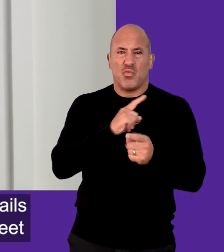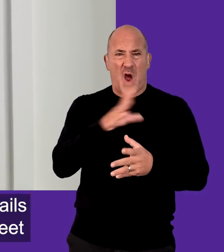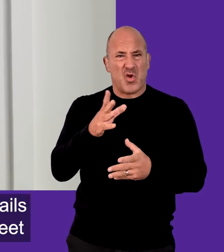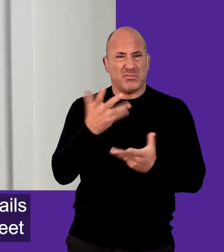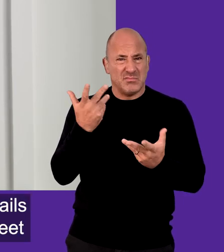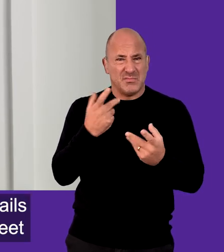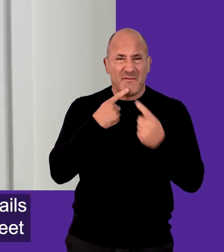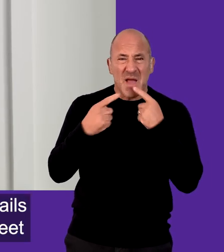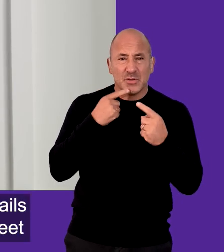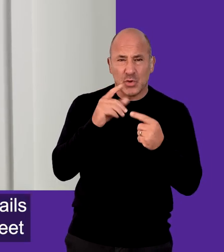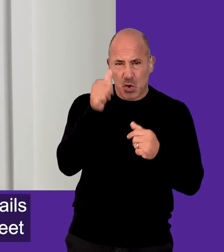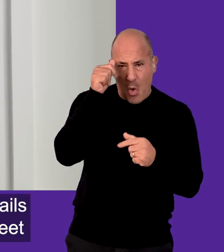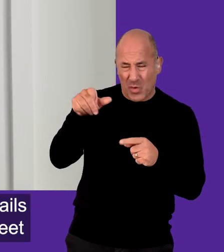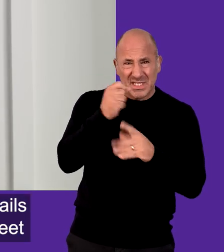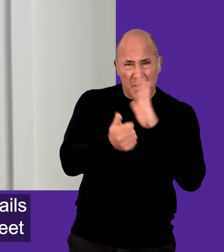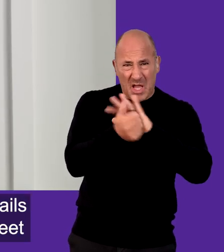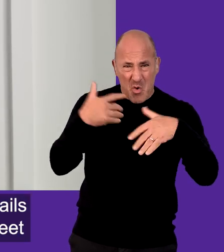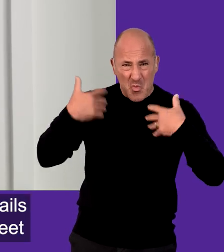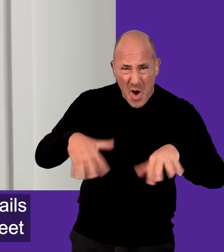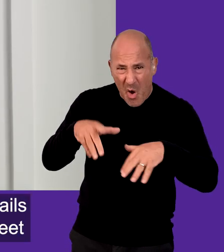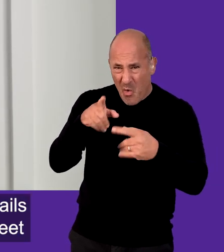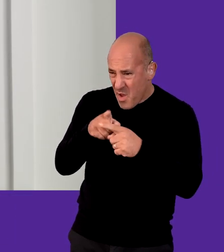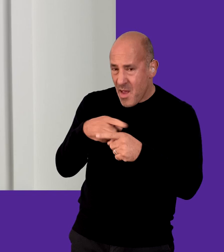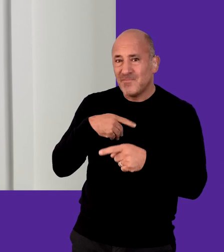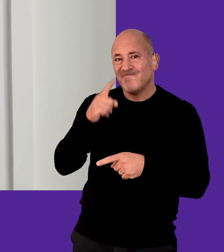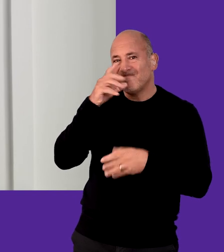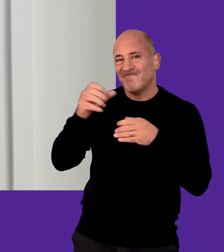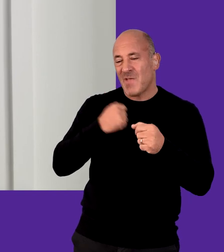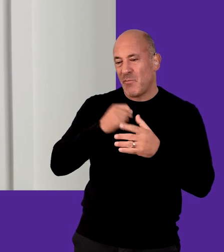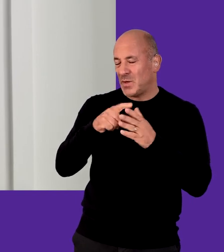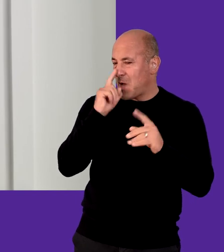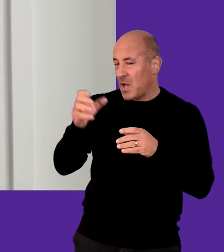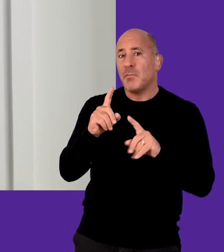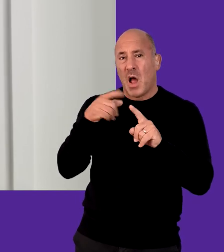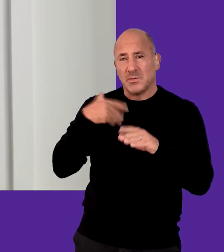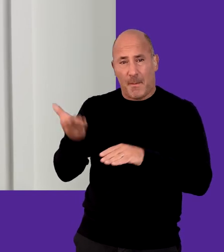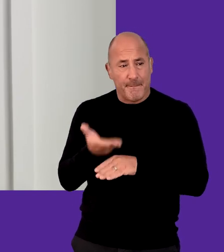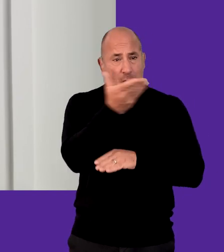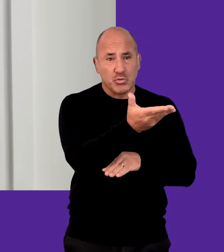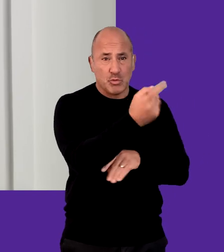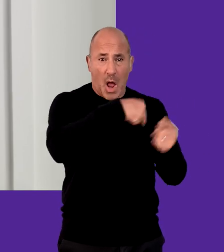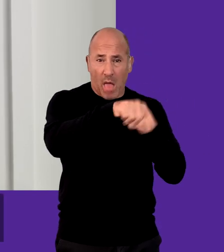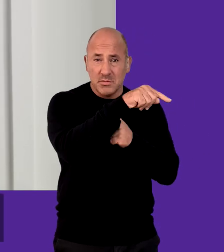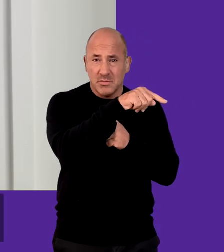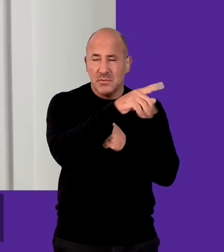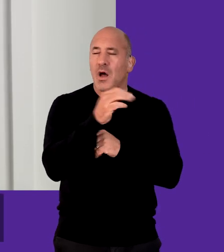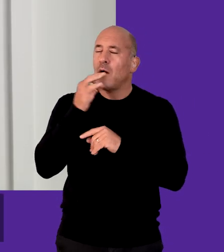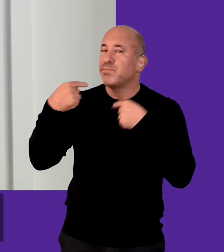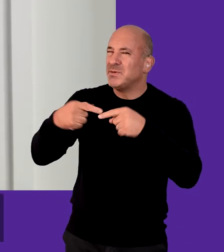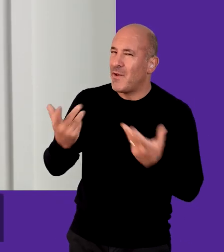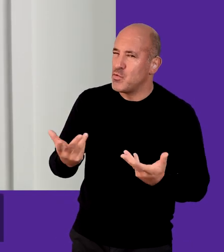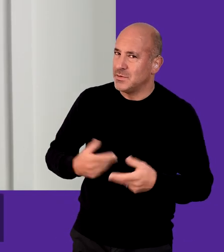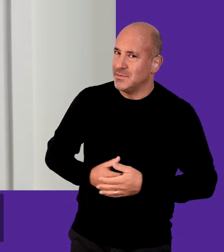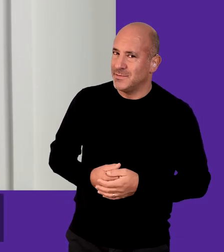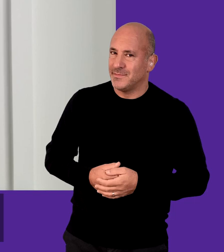to passing on the details of any amazing disabled talent that you meet that you can't cast yourself on your projects, with their